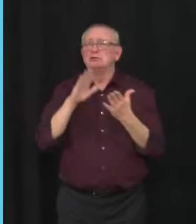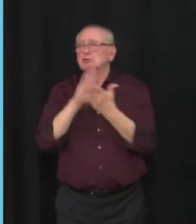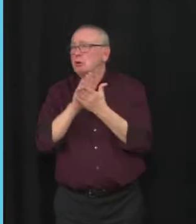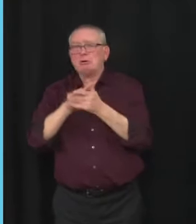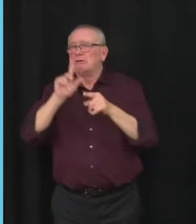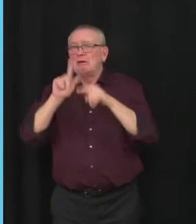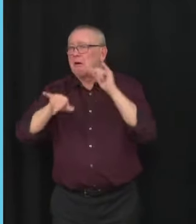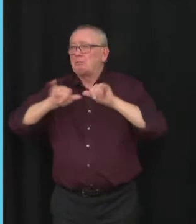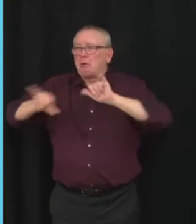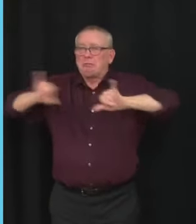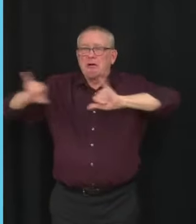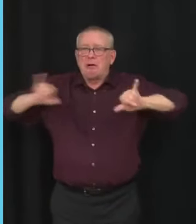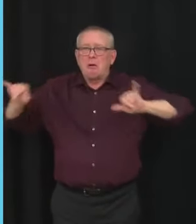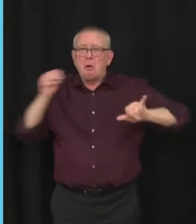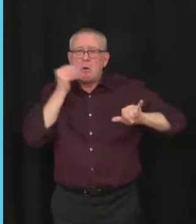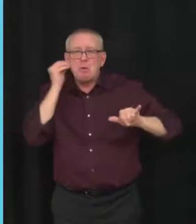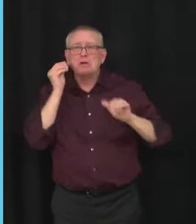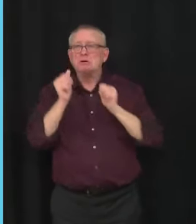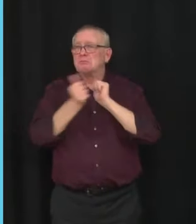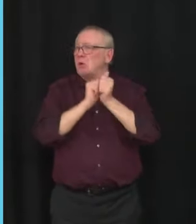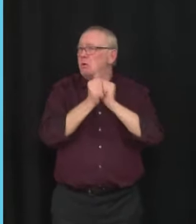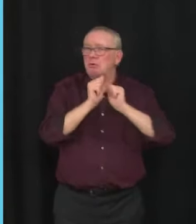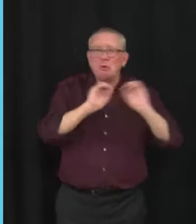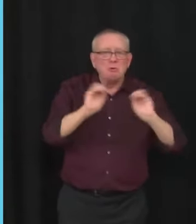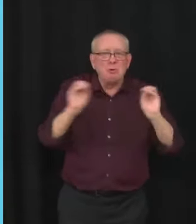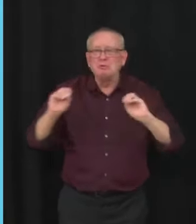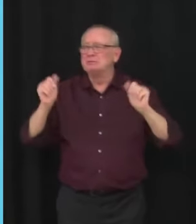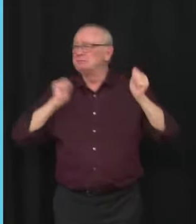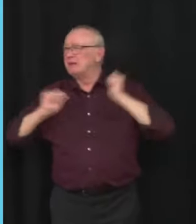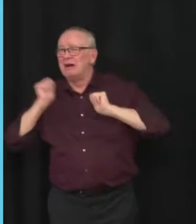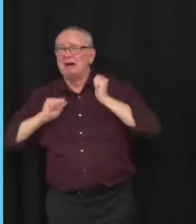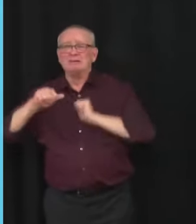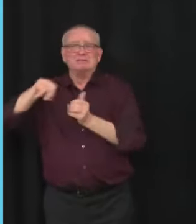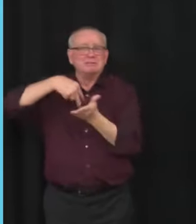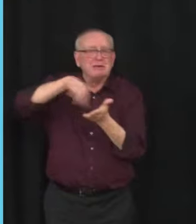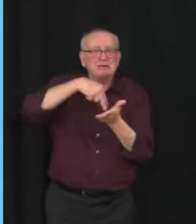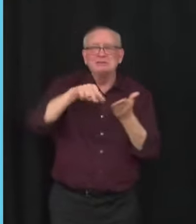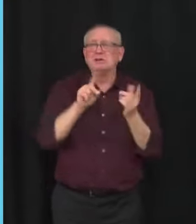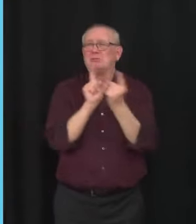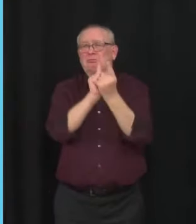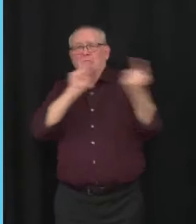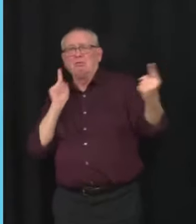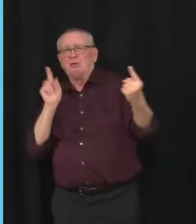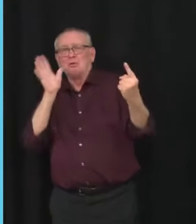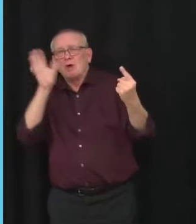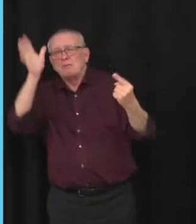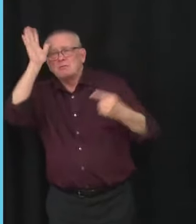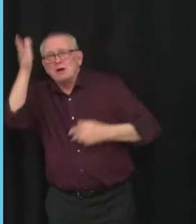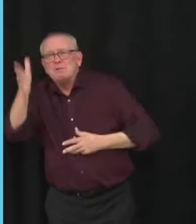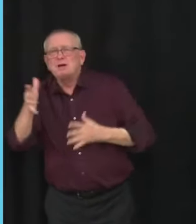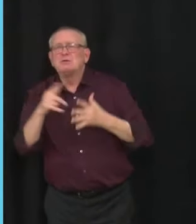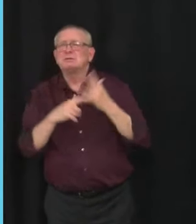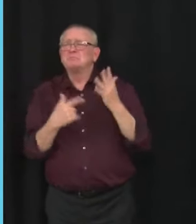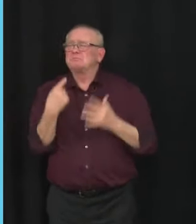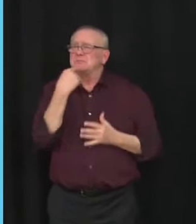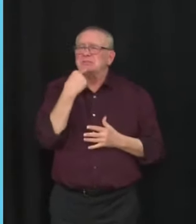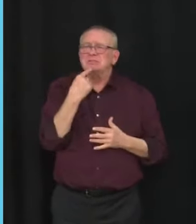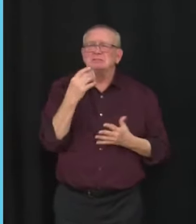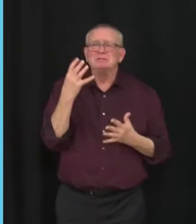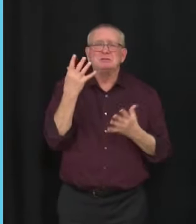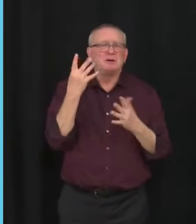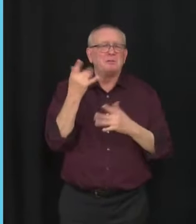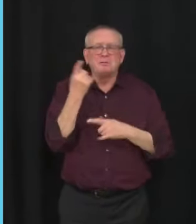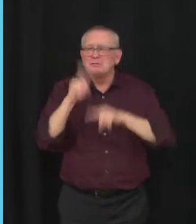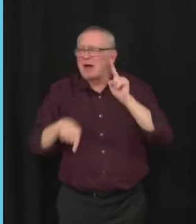extracurricular activities to time away from grandparents and other family members, missed birthday parties, sleepovers, and time